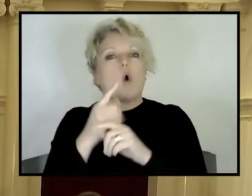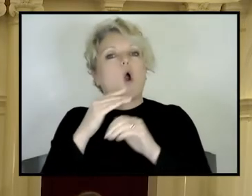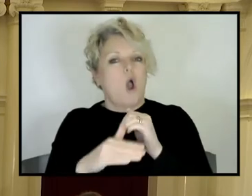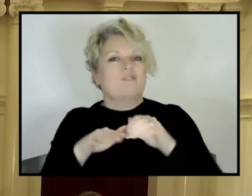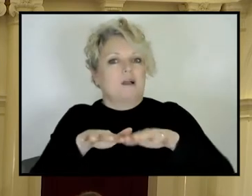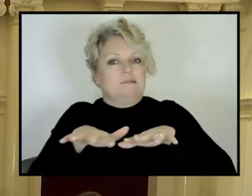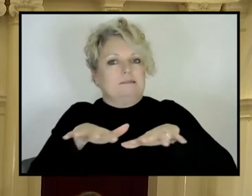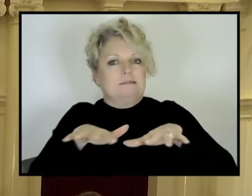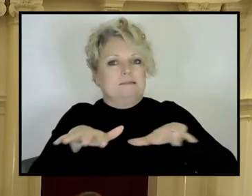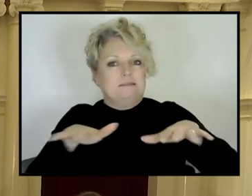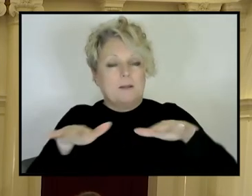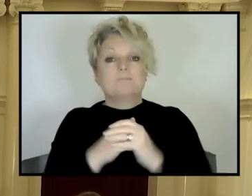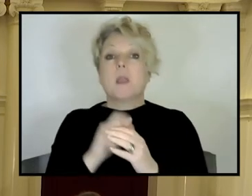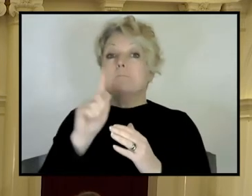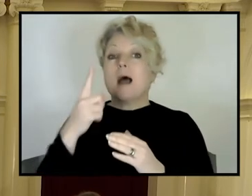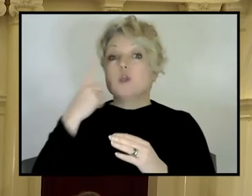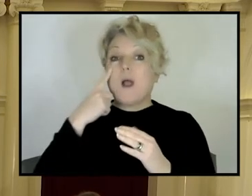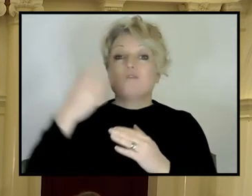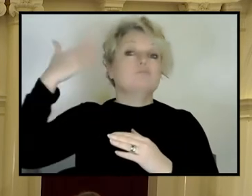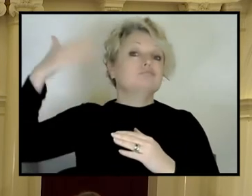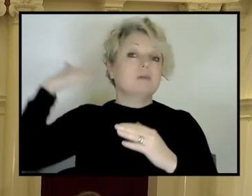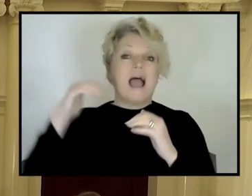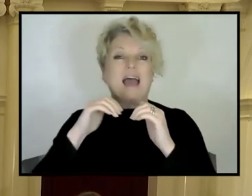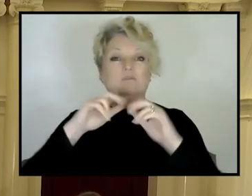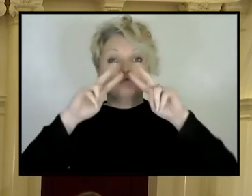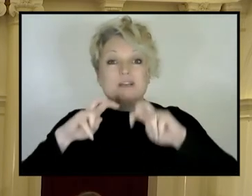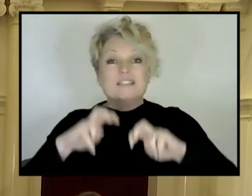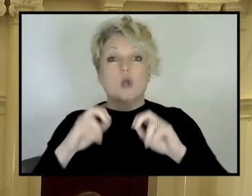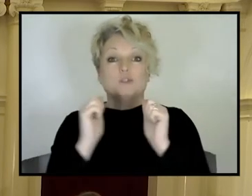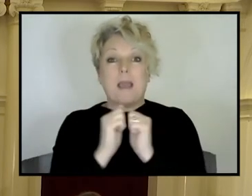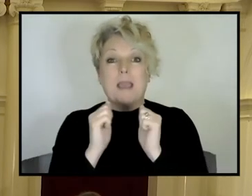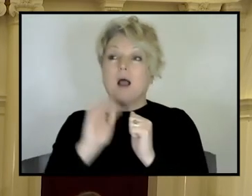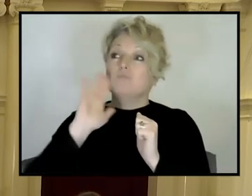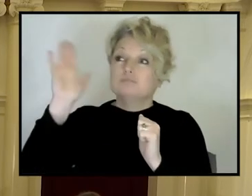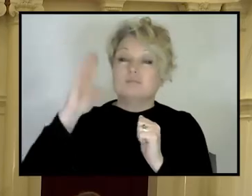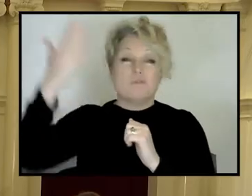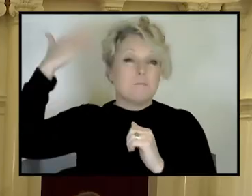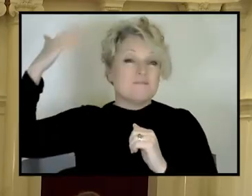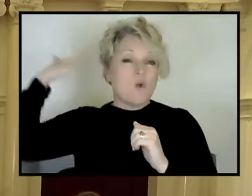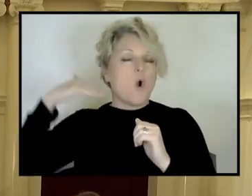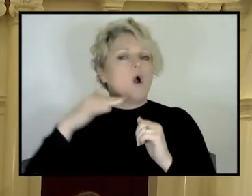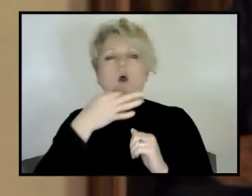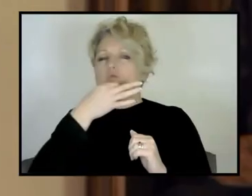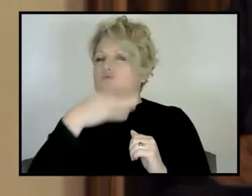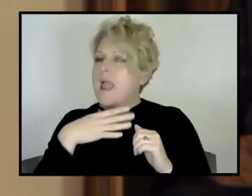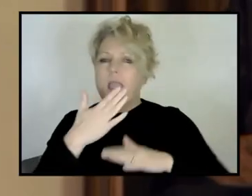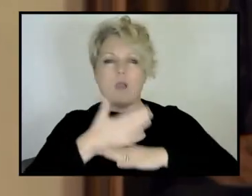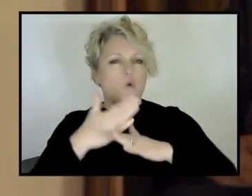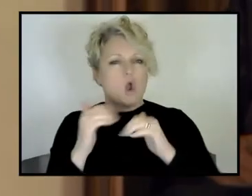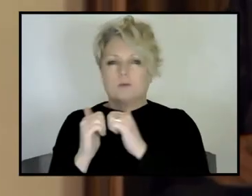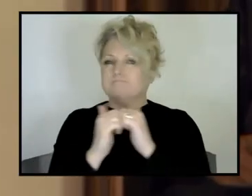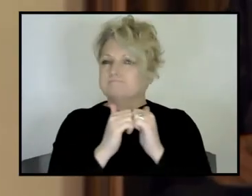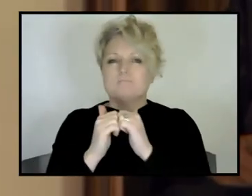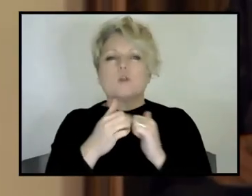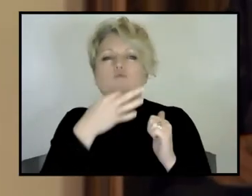out at the time, there's not a great deal of evidence for interdisciplinary collaboration in the, in the individual papers. And of course that change, that has changed